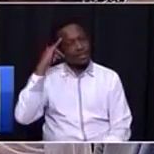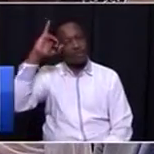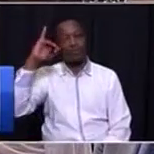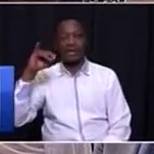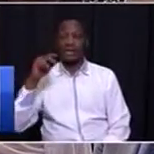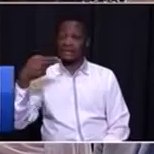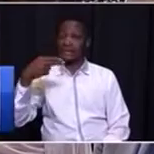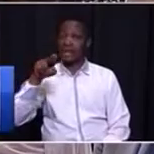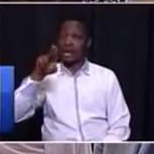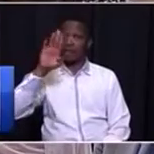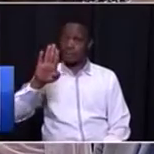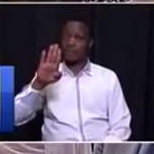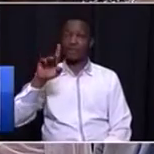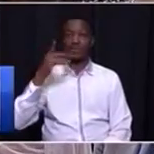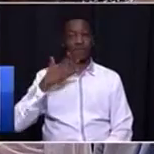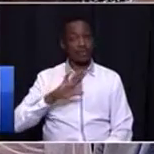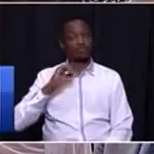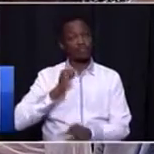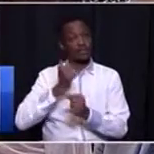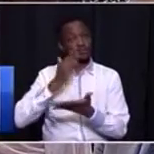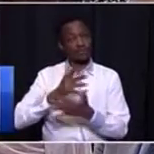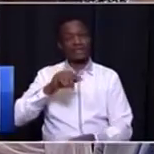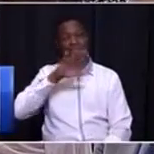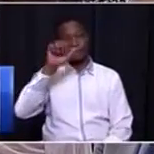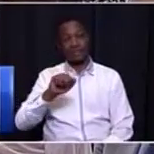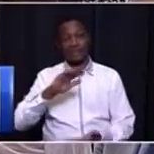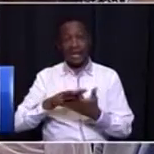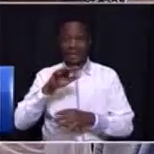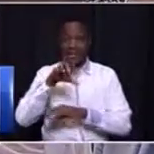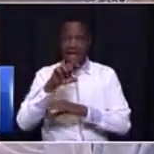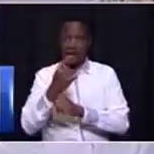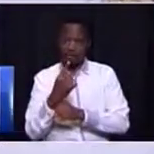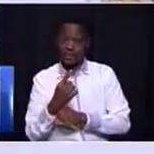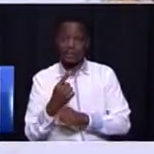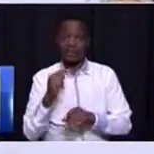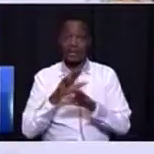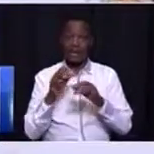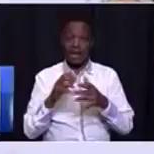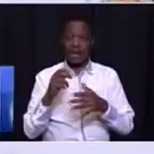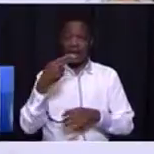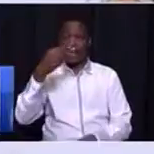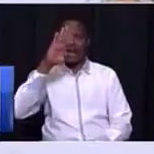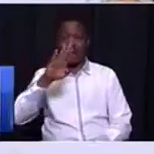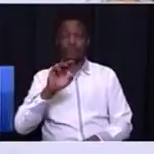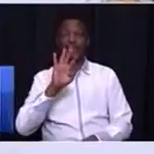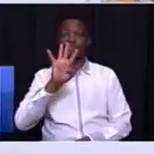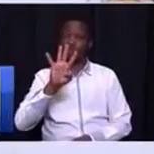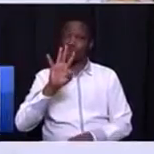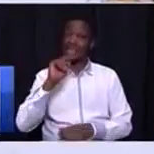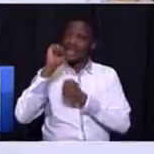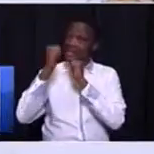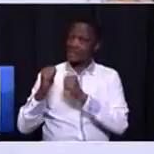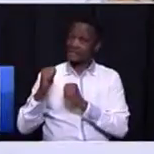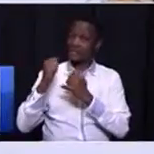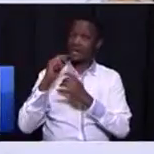we want to make sure South Africa and Kauten are a hub for the fourth industrial revolution